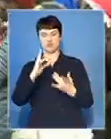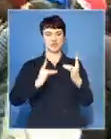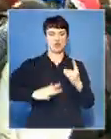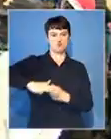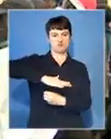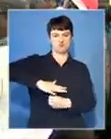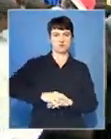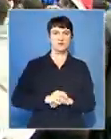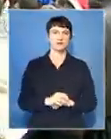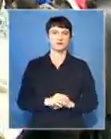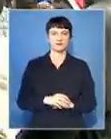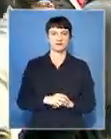SBC News, Bungoma, Kenya.